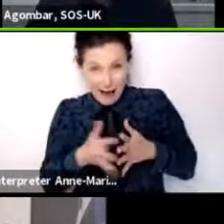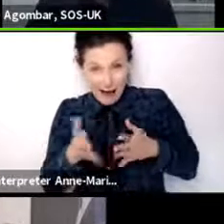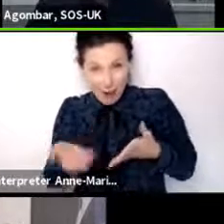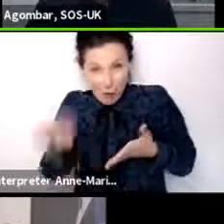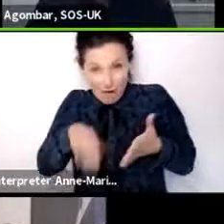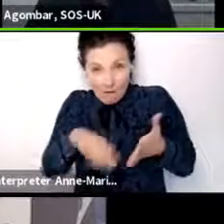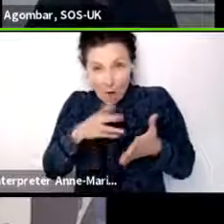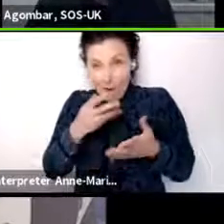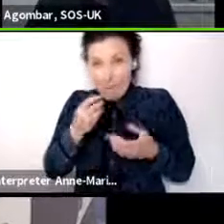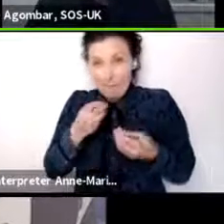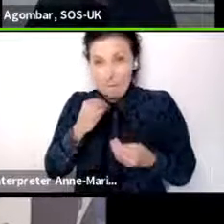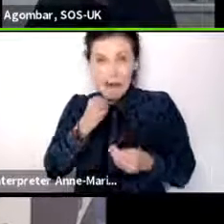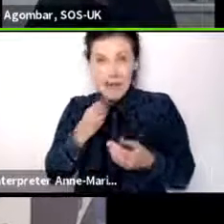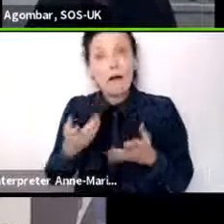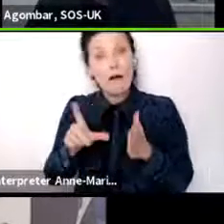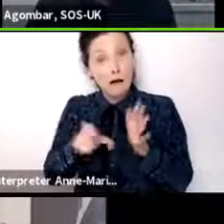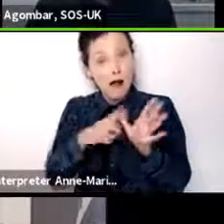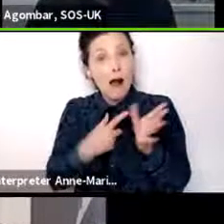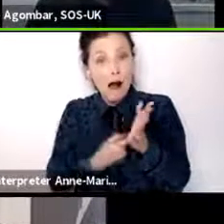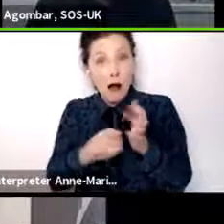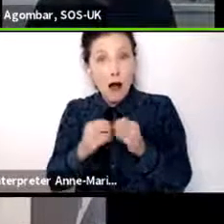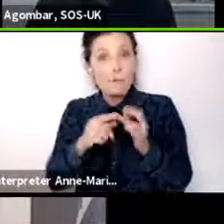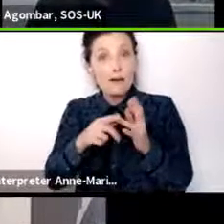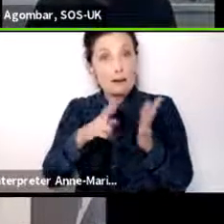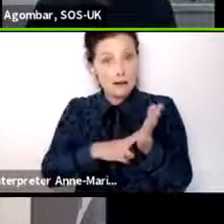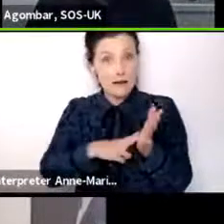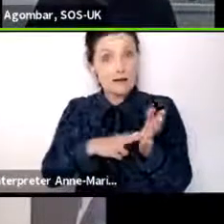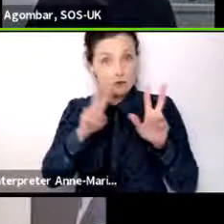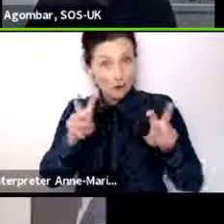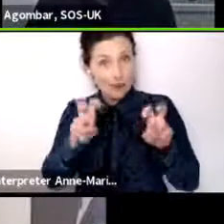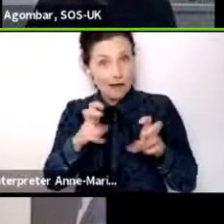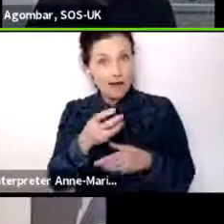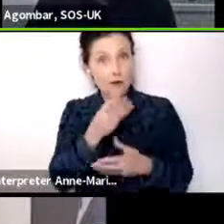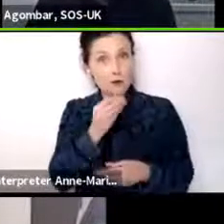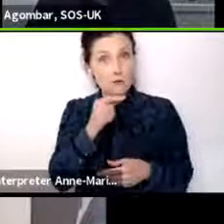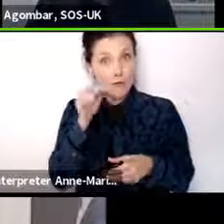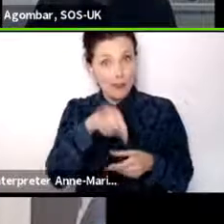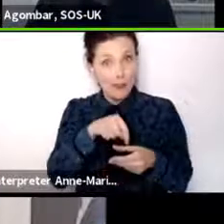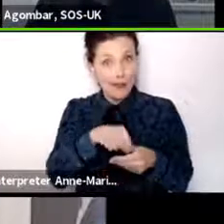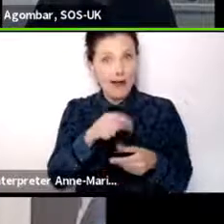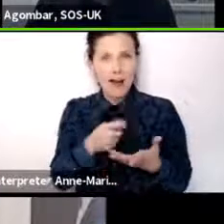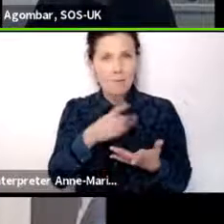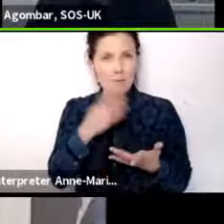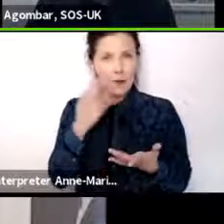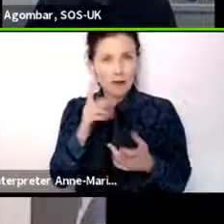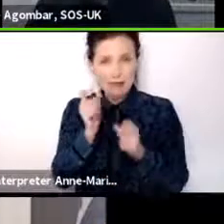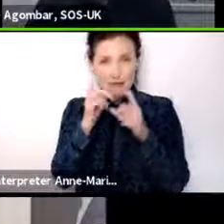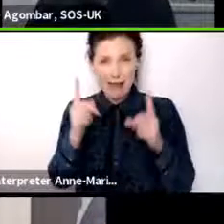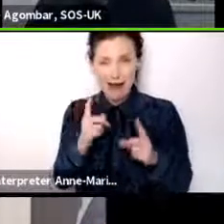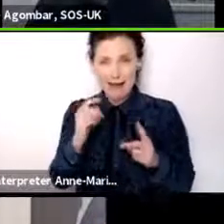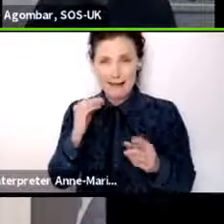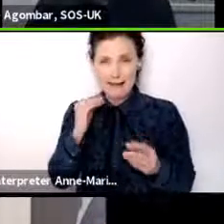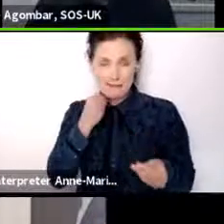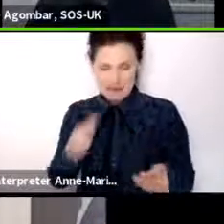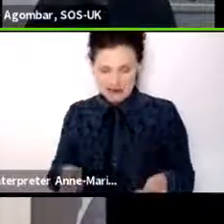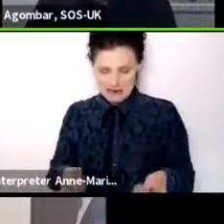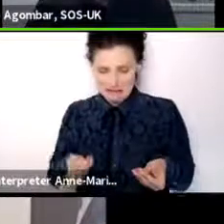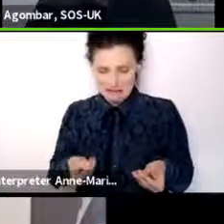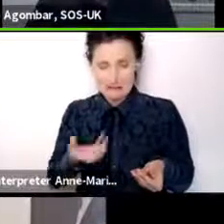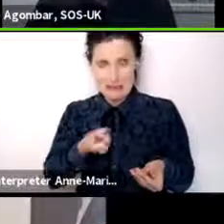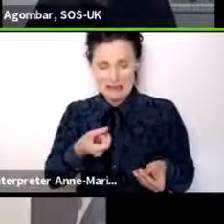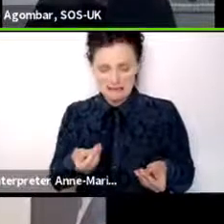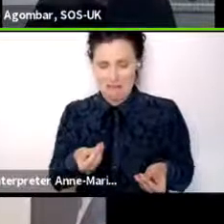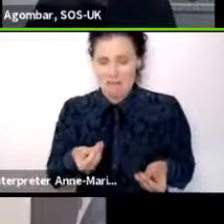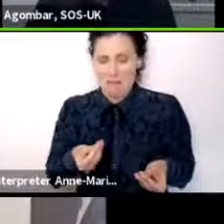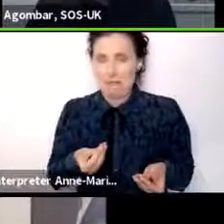of course, incredibly valid in that discussion. But I think when people realise how terrible the meat is that they're getting, I think they won't want to eat